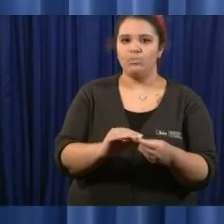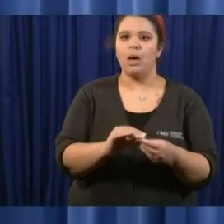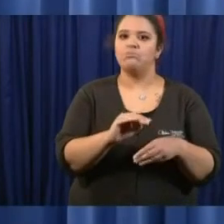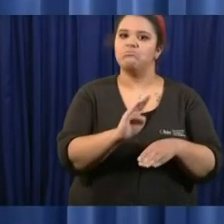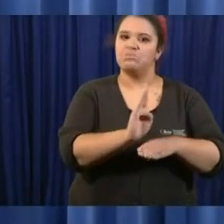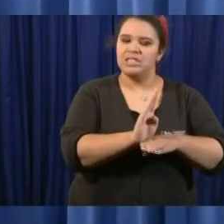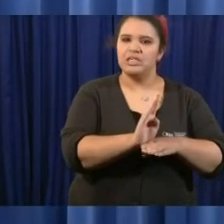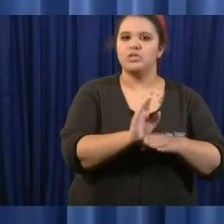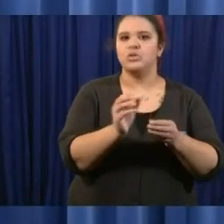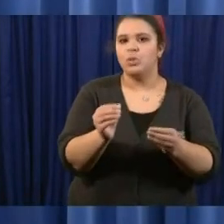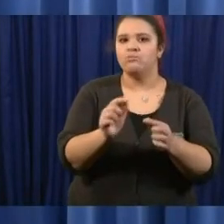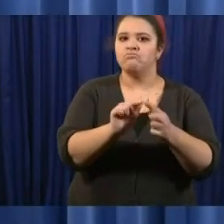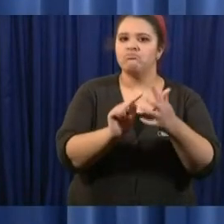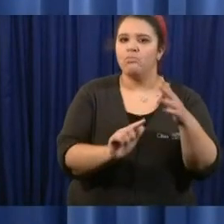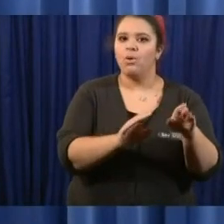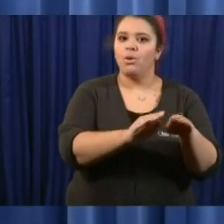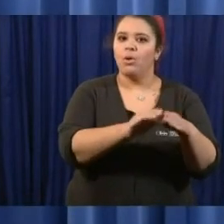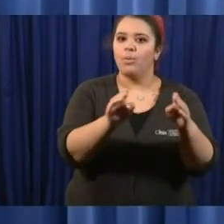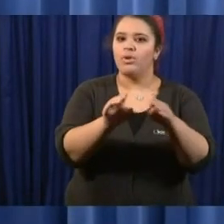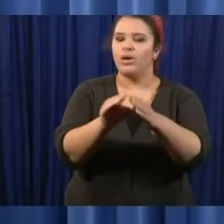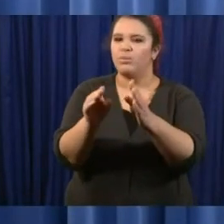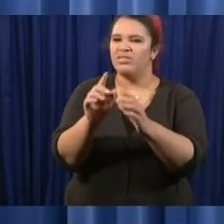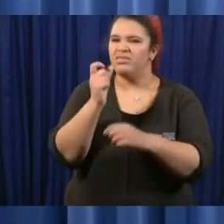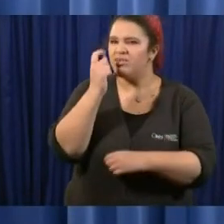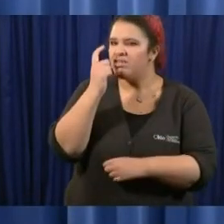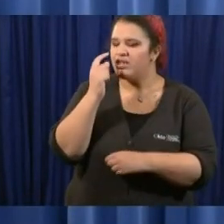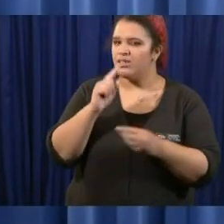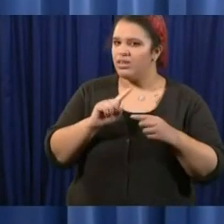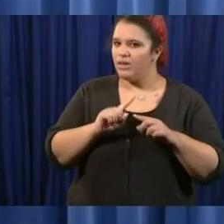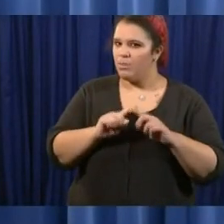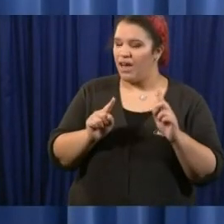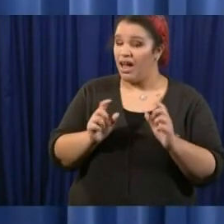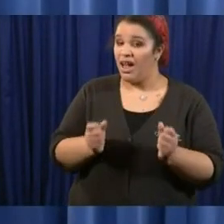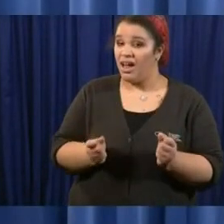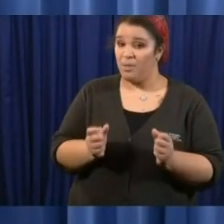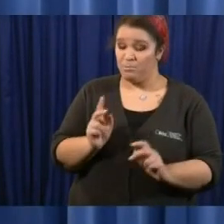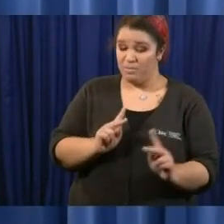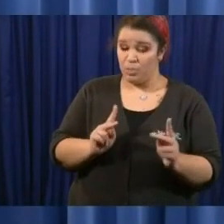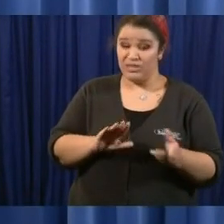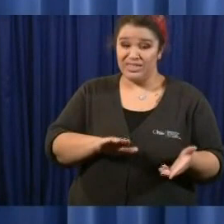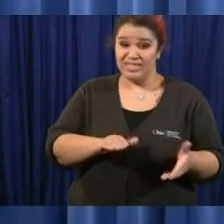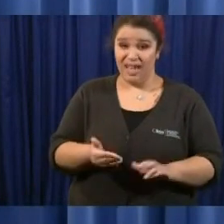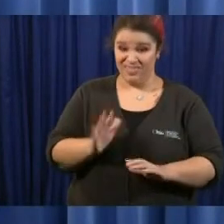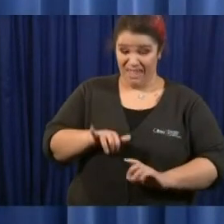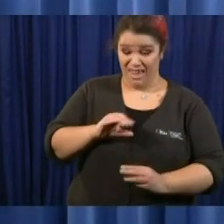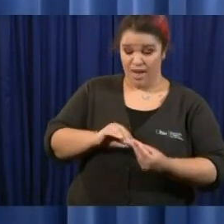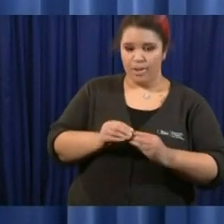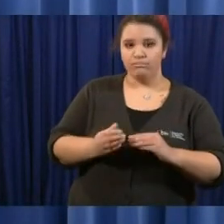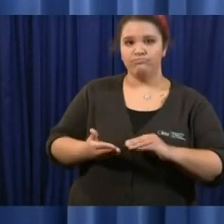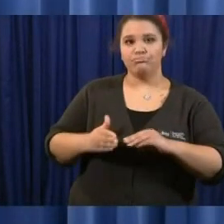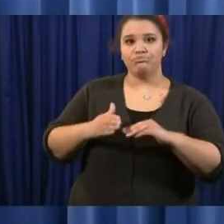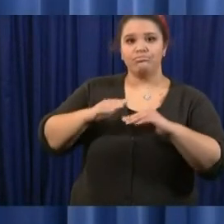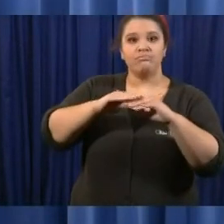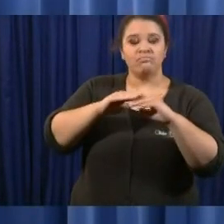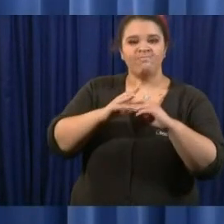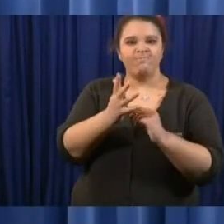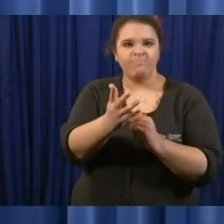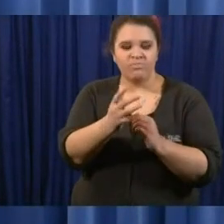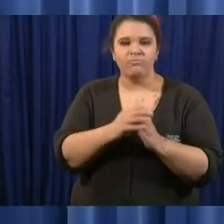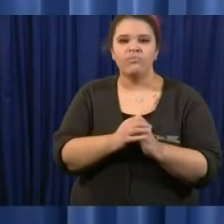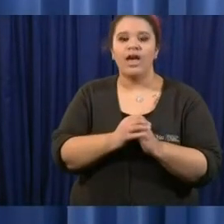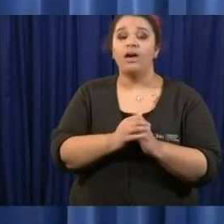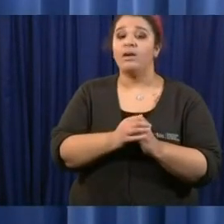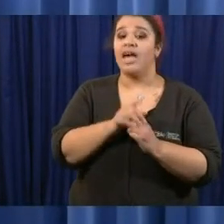do so have you given much thought to uh low income workers particularly service workers who want might be